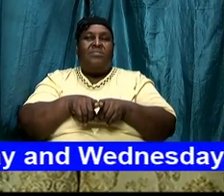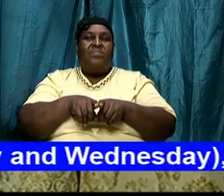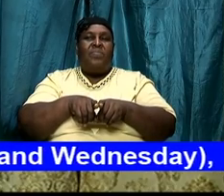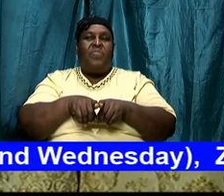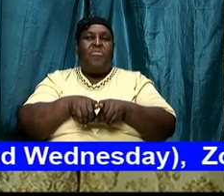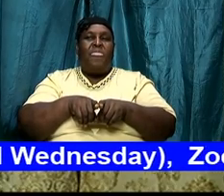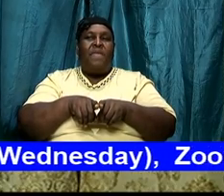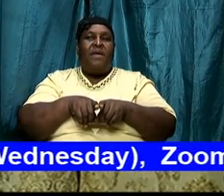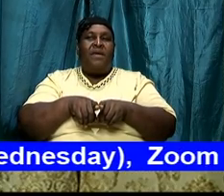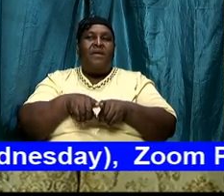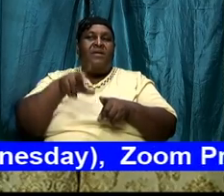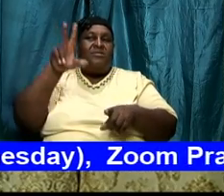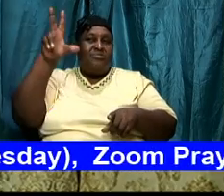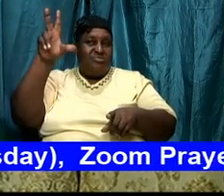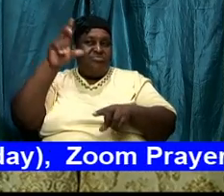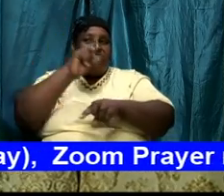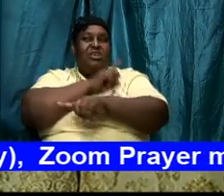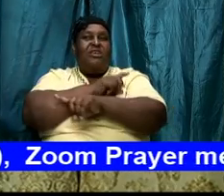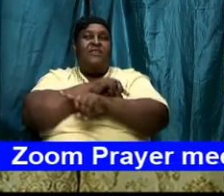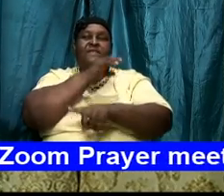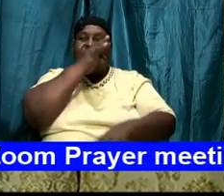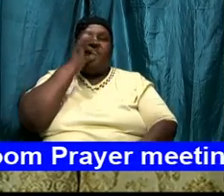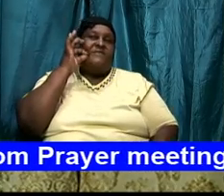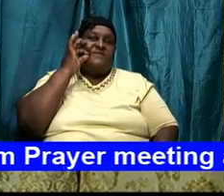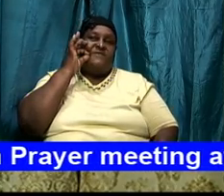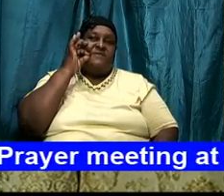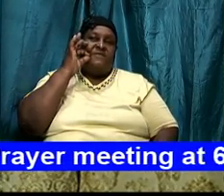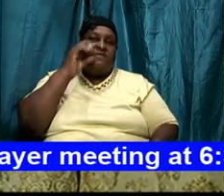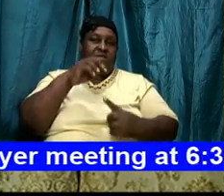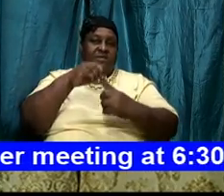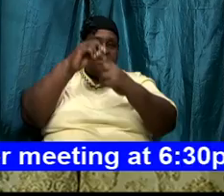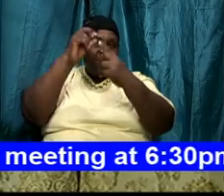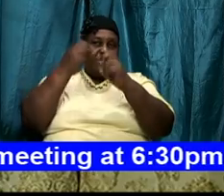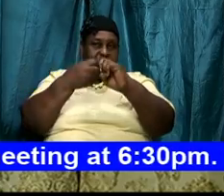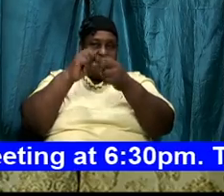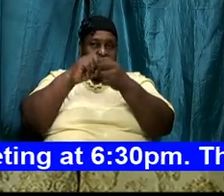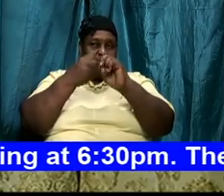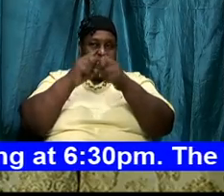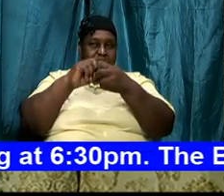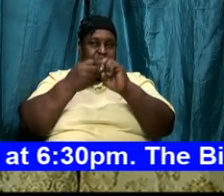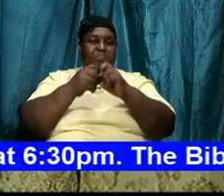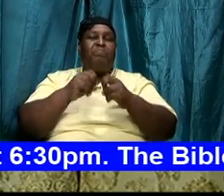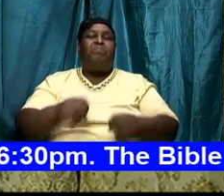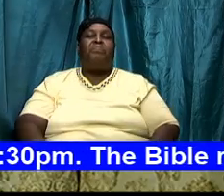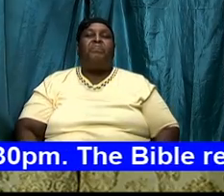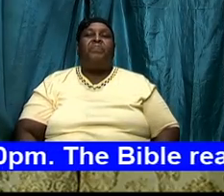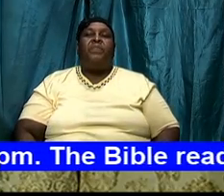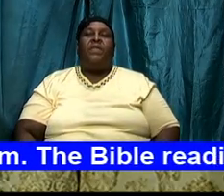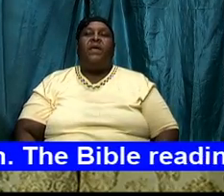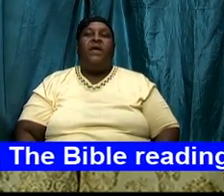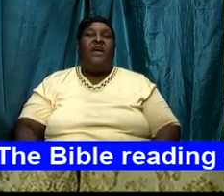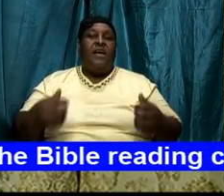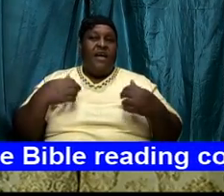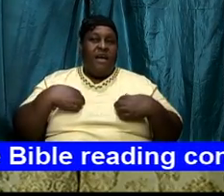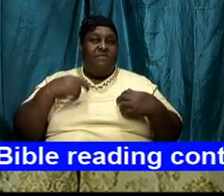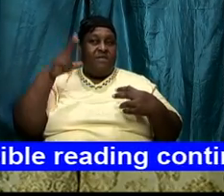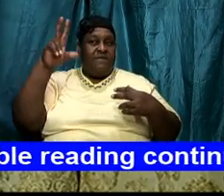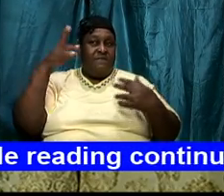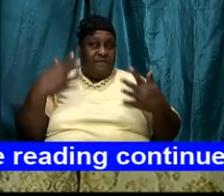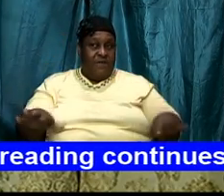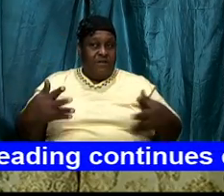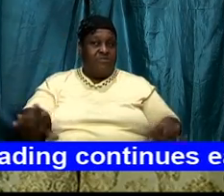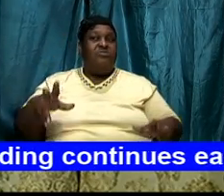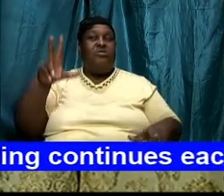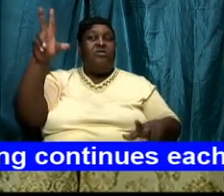to me because she was on three days fasting about a particular matter and having done three days of